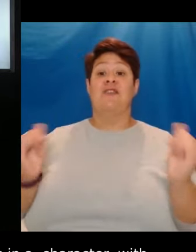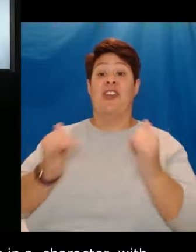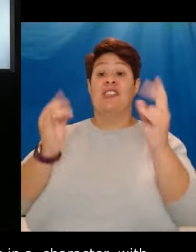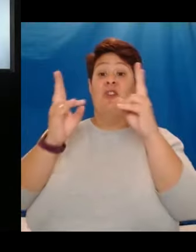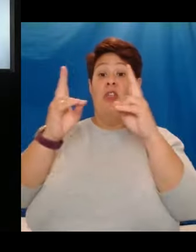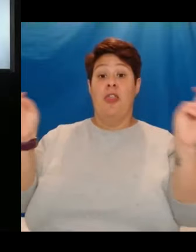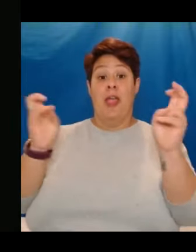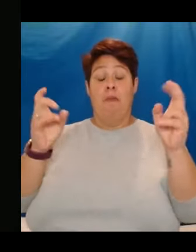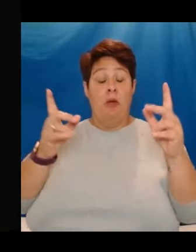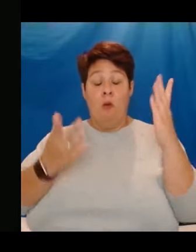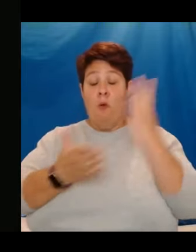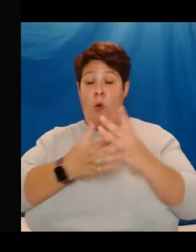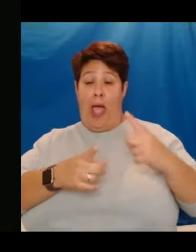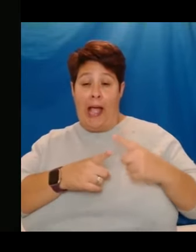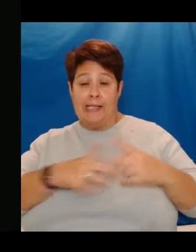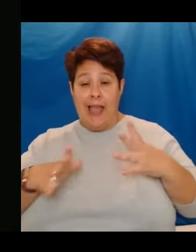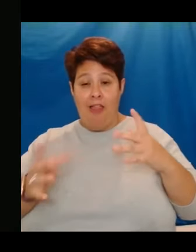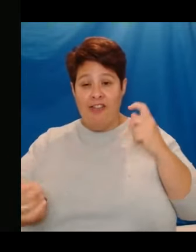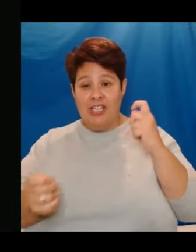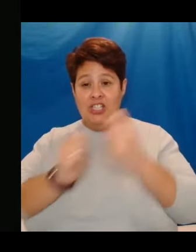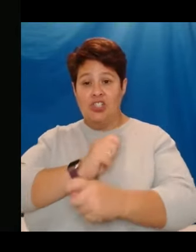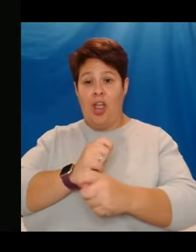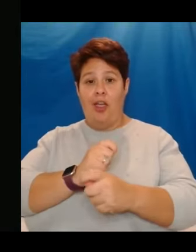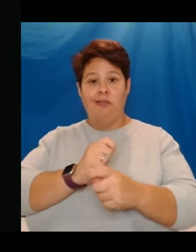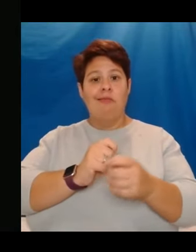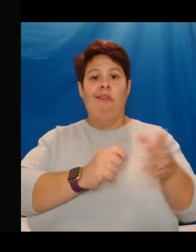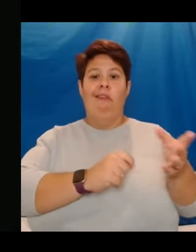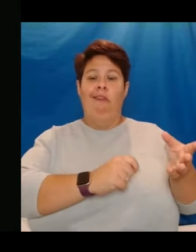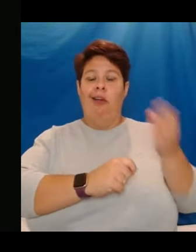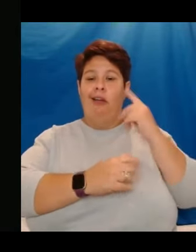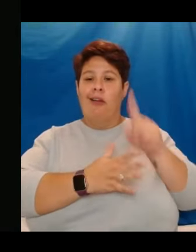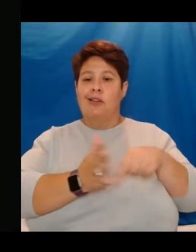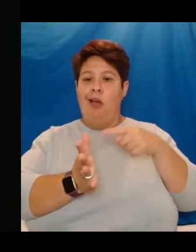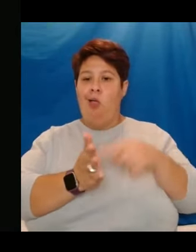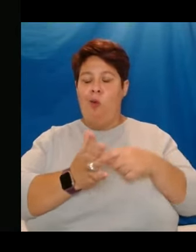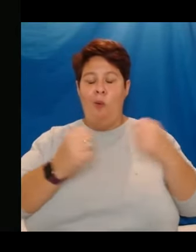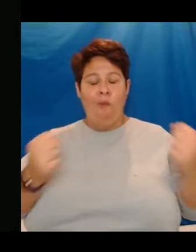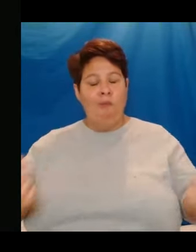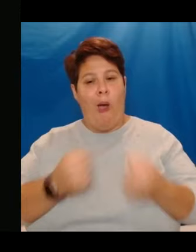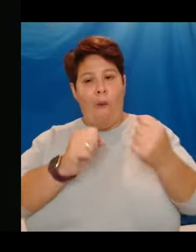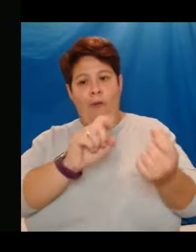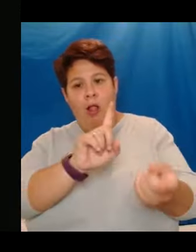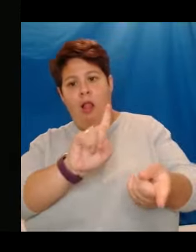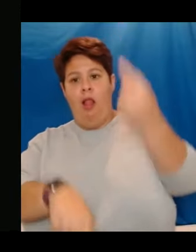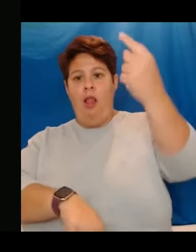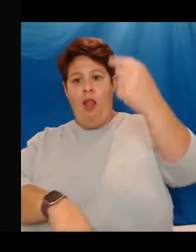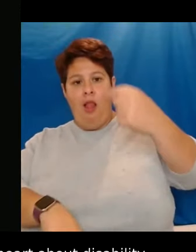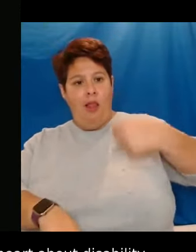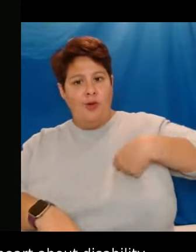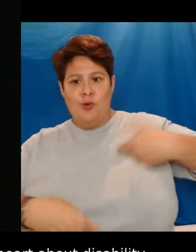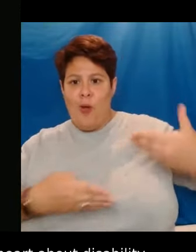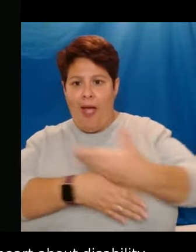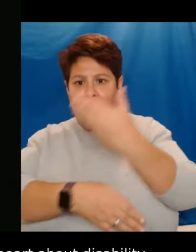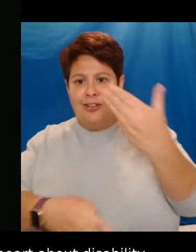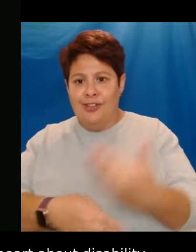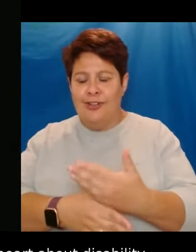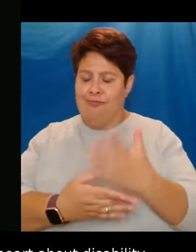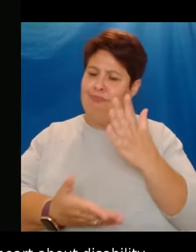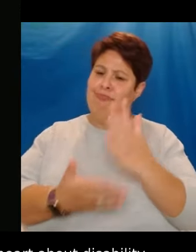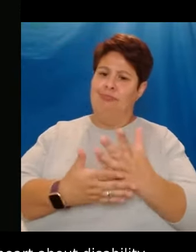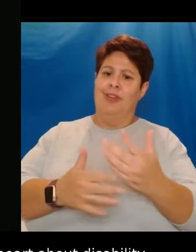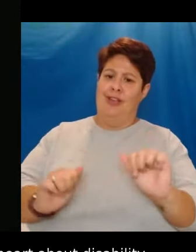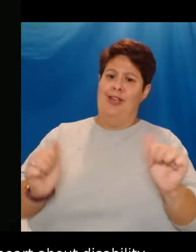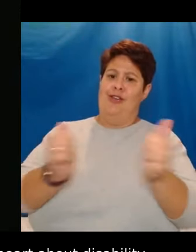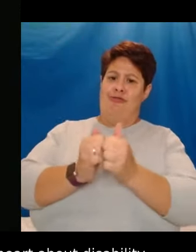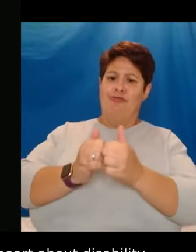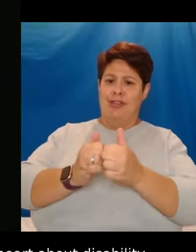change. After hearing Jack's powerful call to arms, I think you will all agree, there is no greater issue in need of immediate